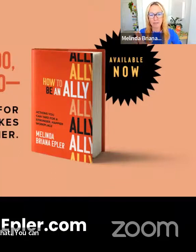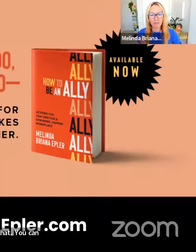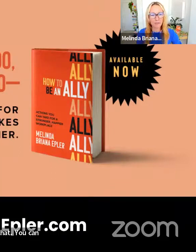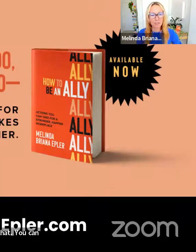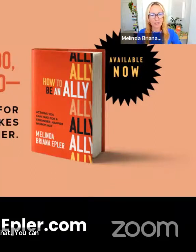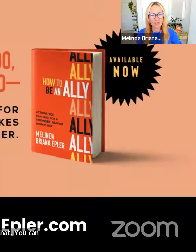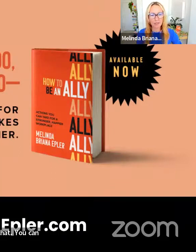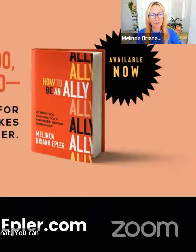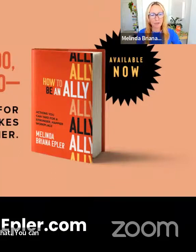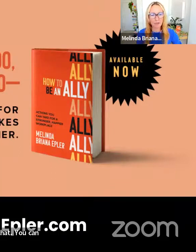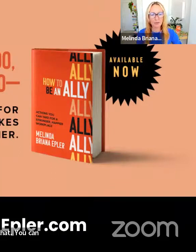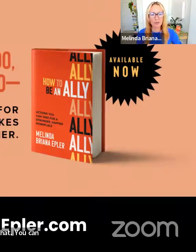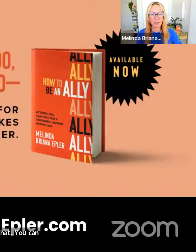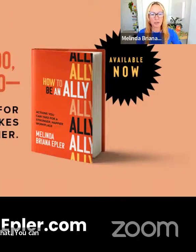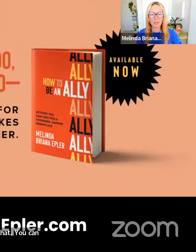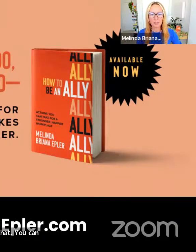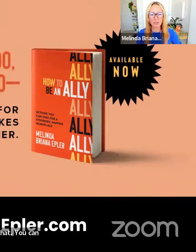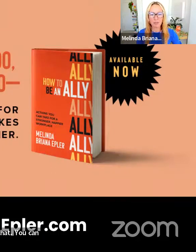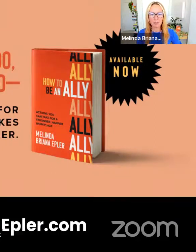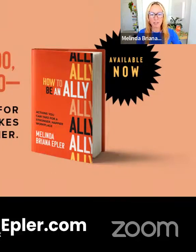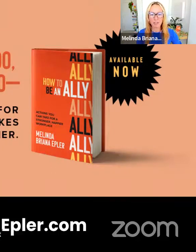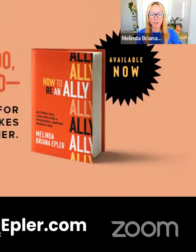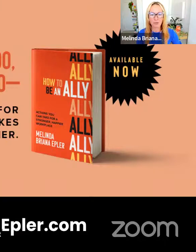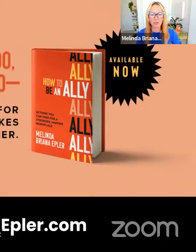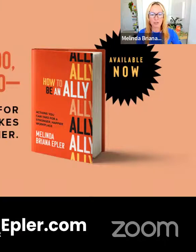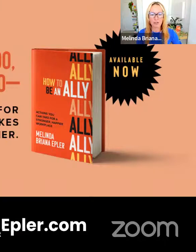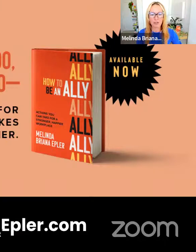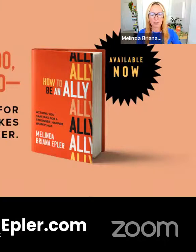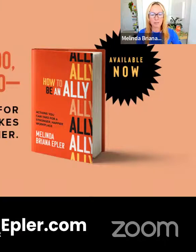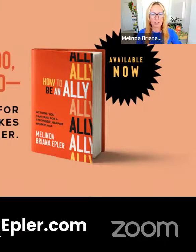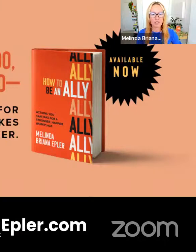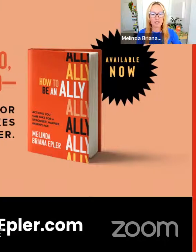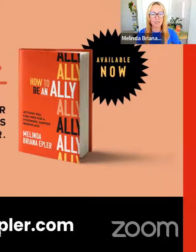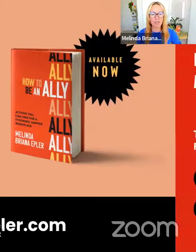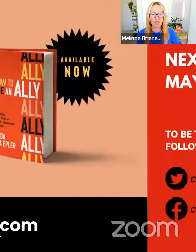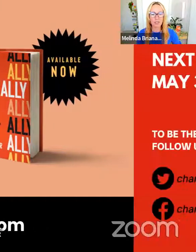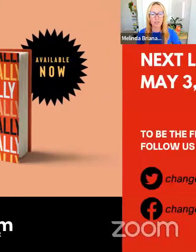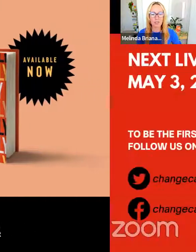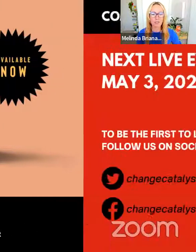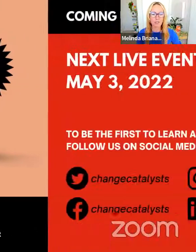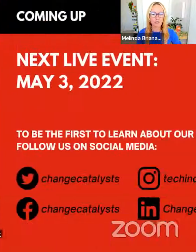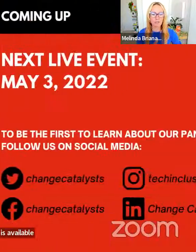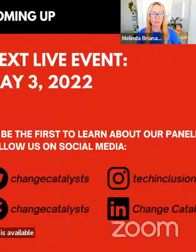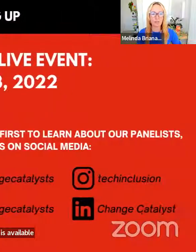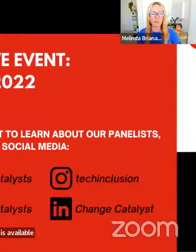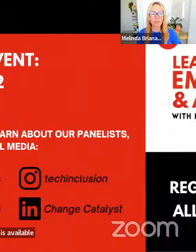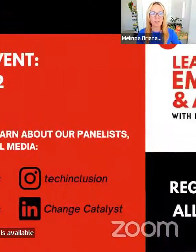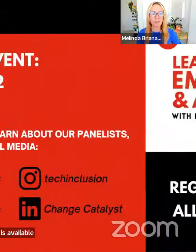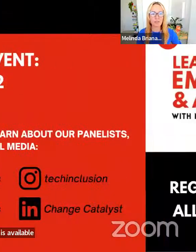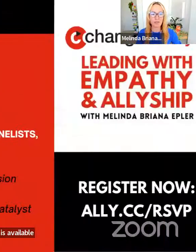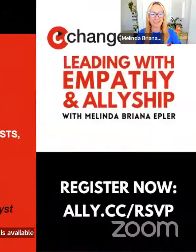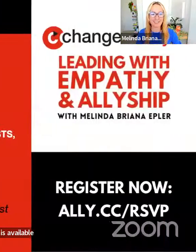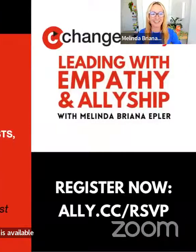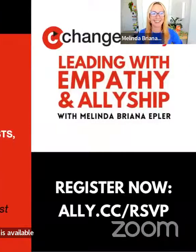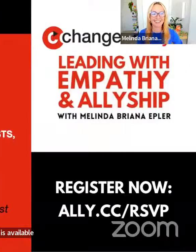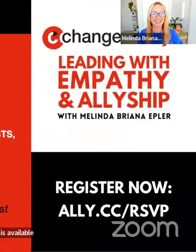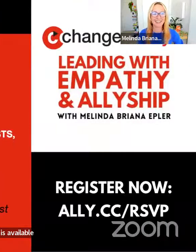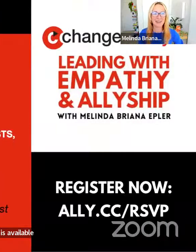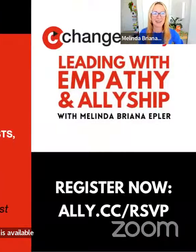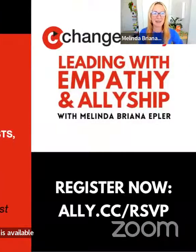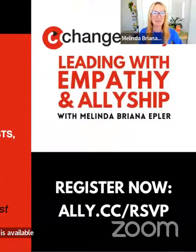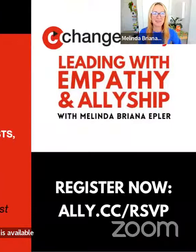My book is available, MelindaBrianaEpler.com. This slide shows an image of my book.